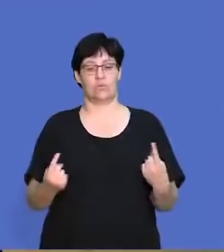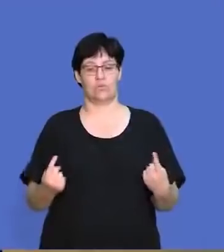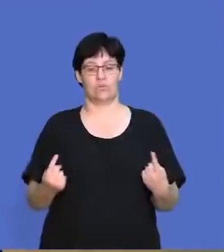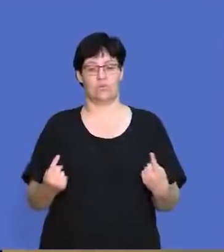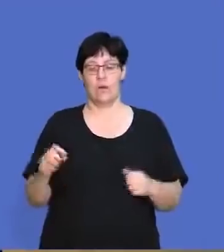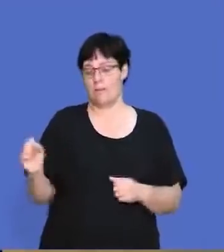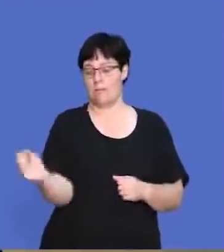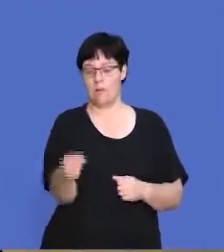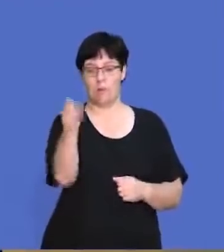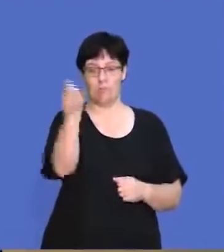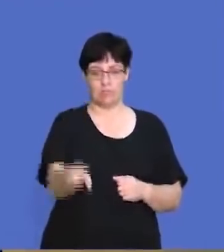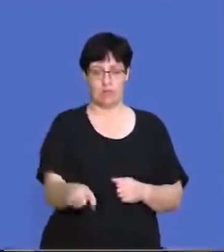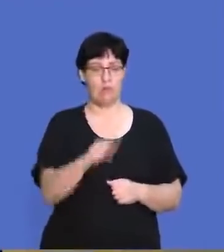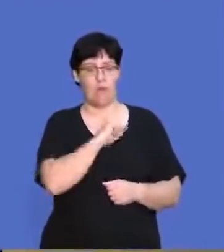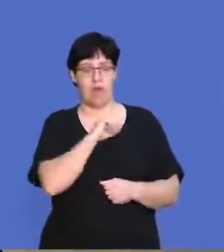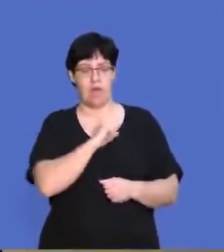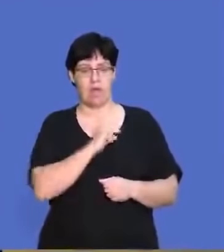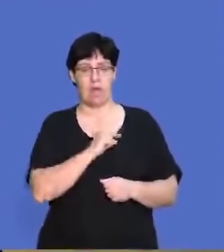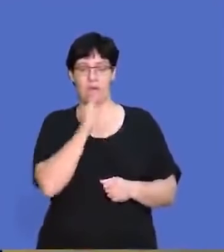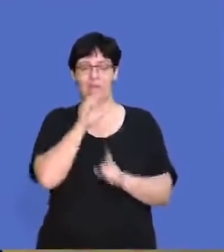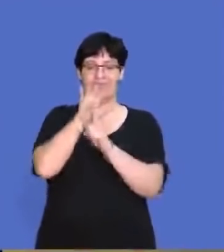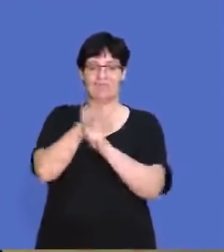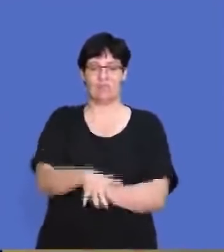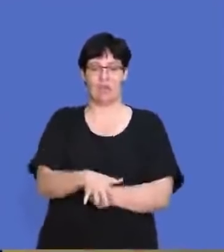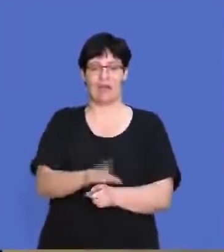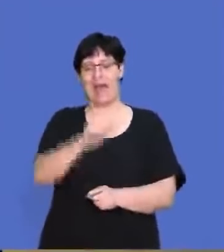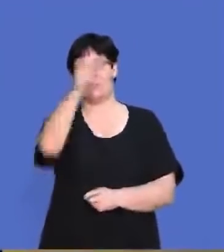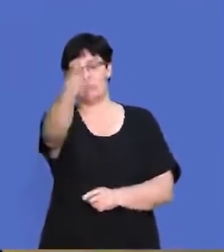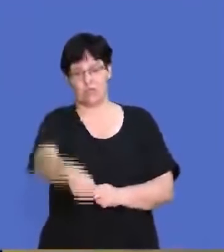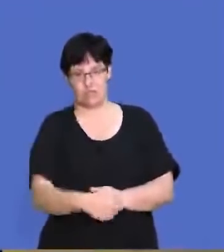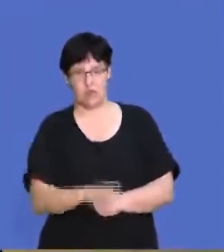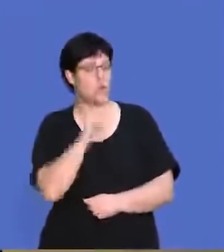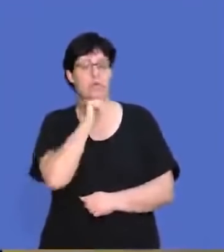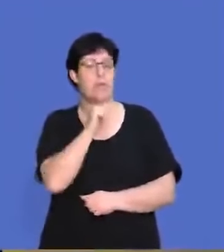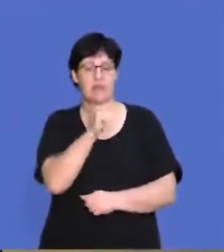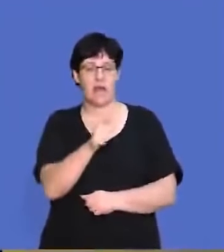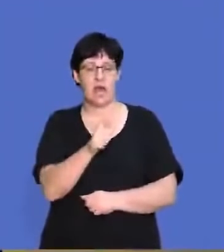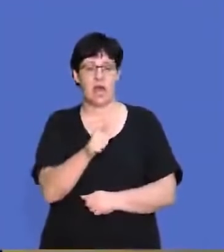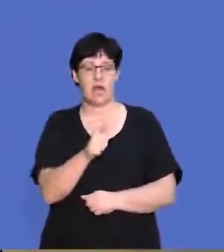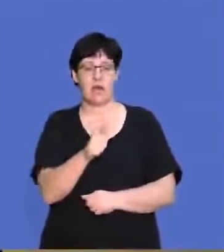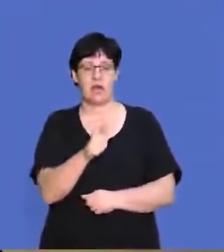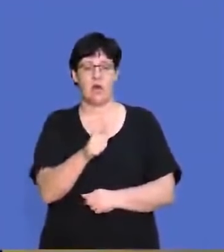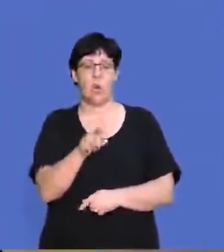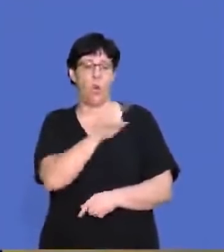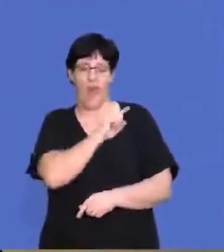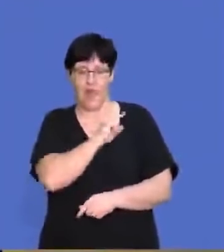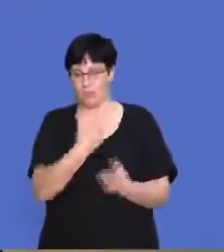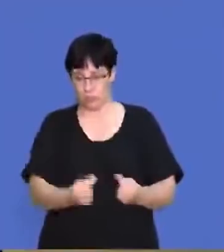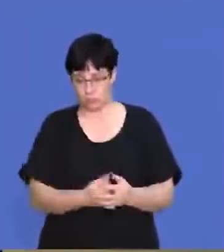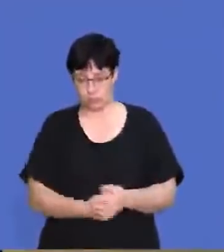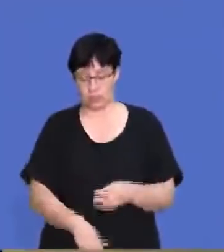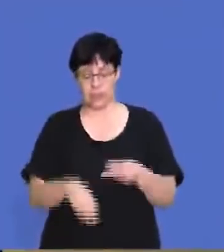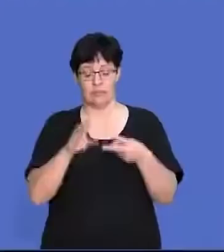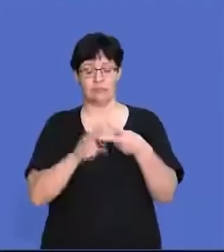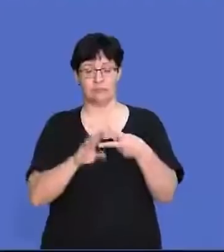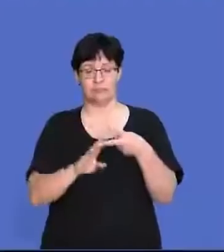employ someone because you've discriminated against someone else, no matter what grounds there